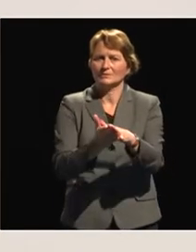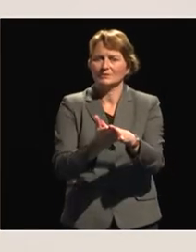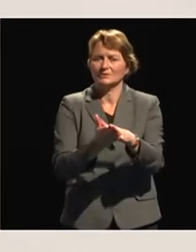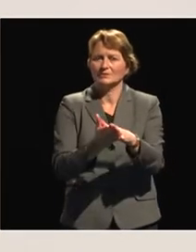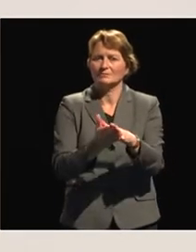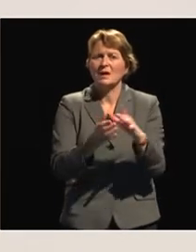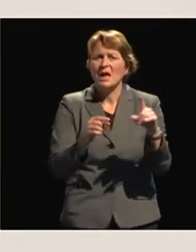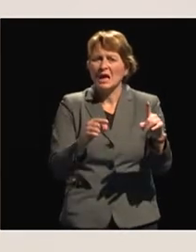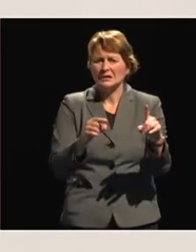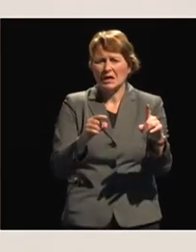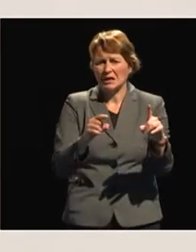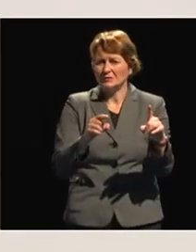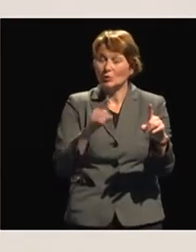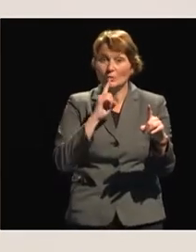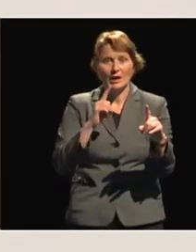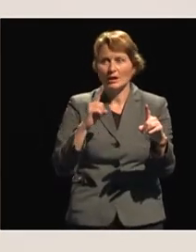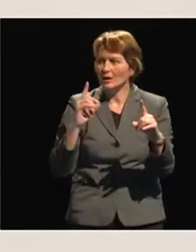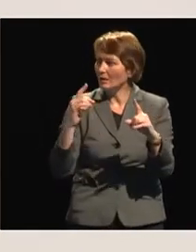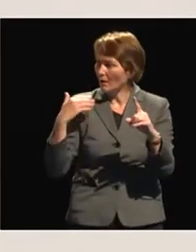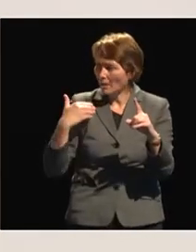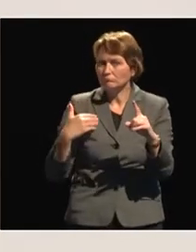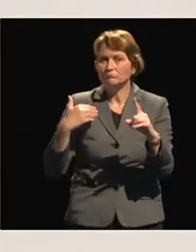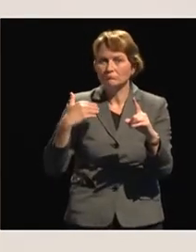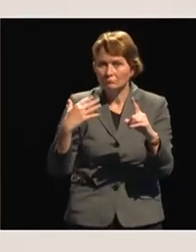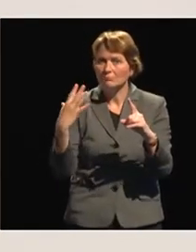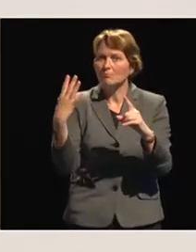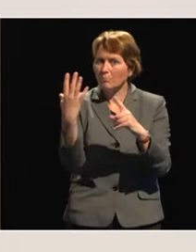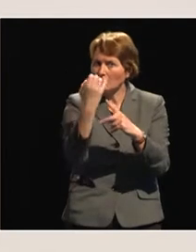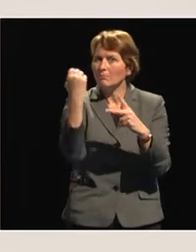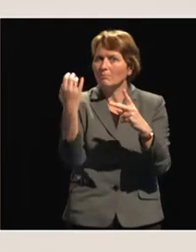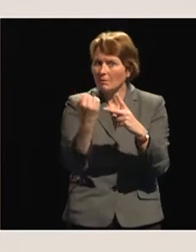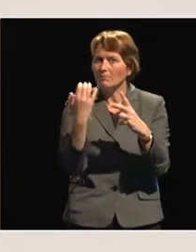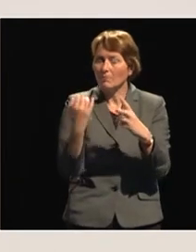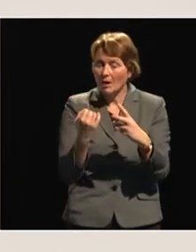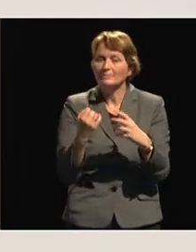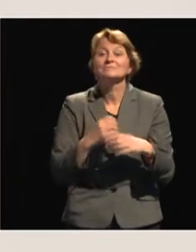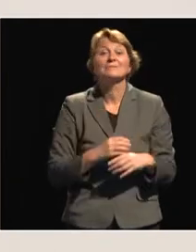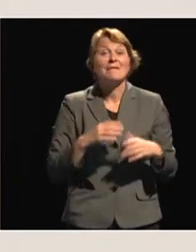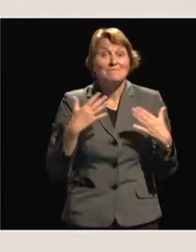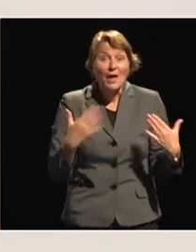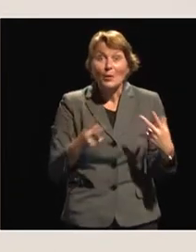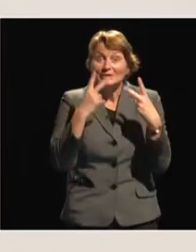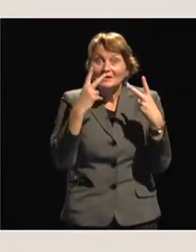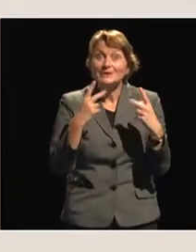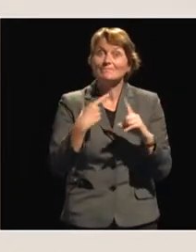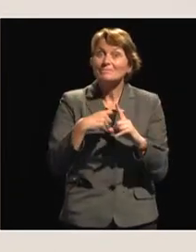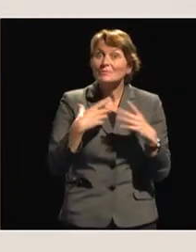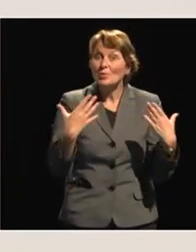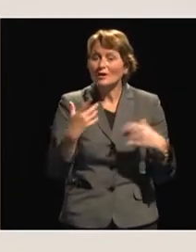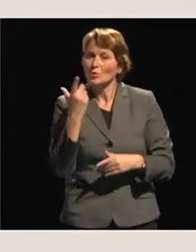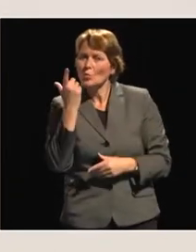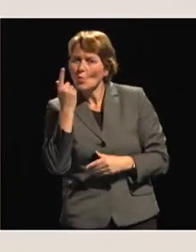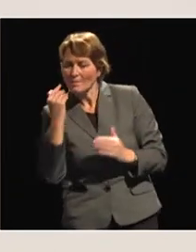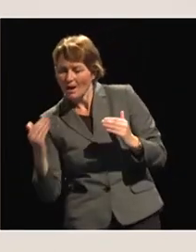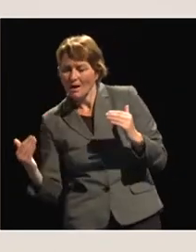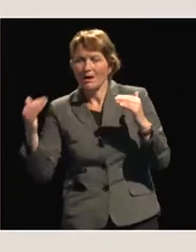of success has been there. And finally, the success story that we can see in terms of women equity.